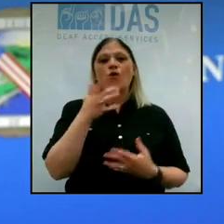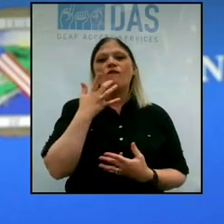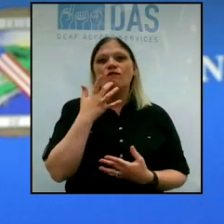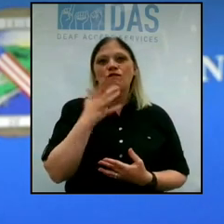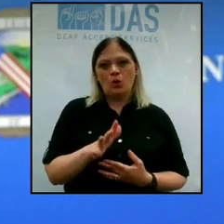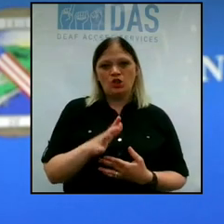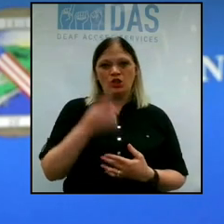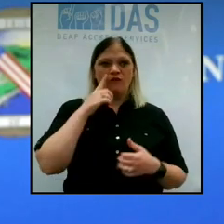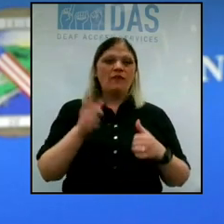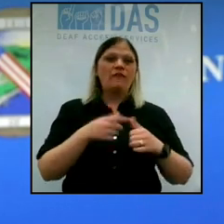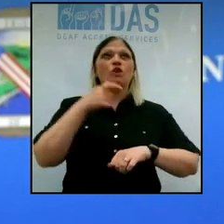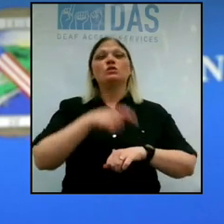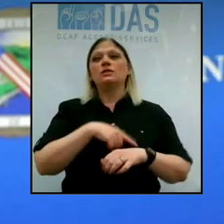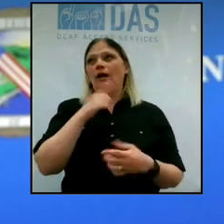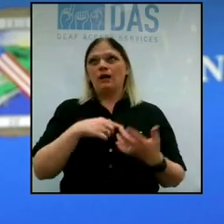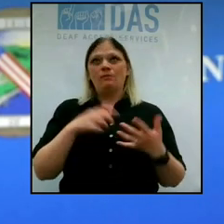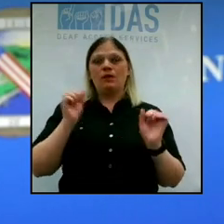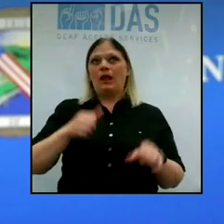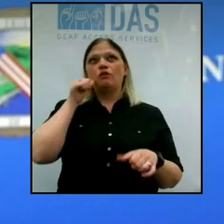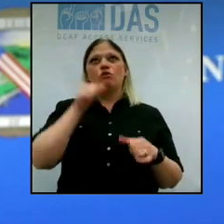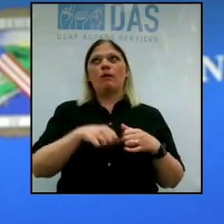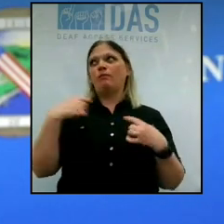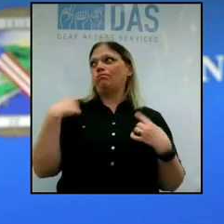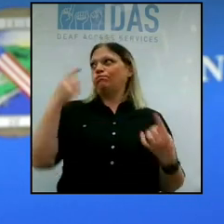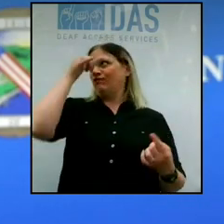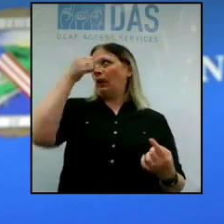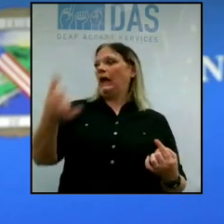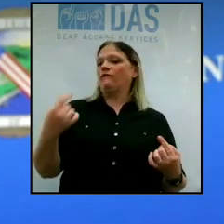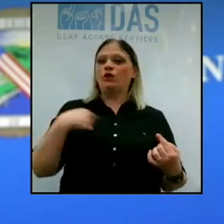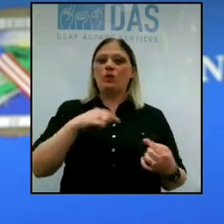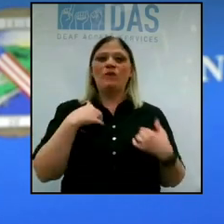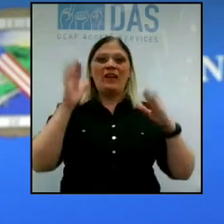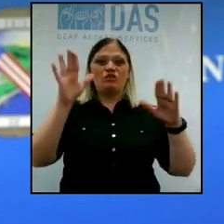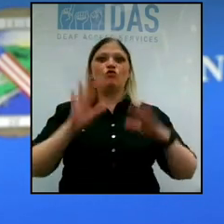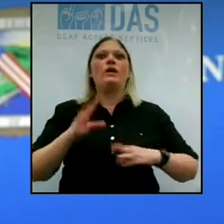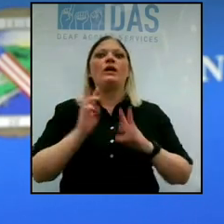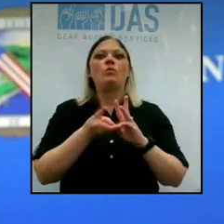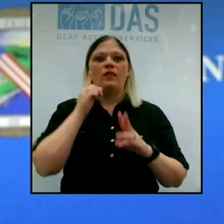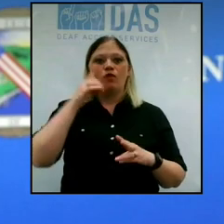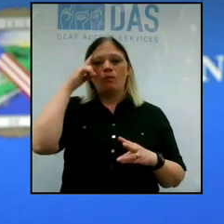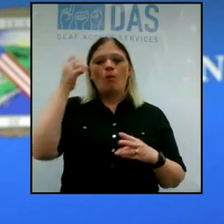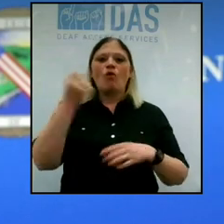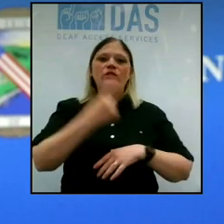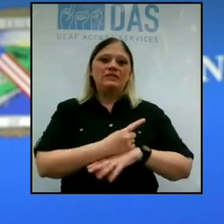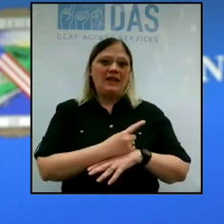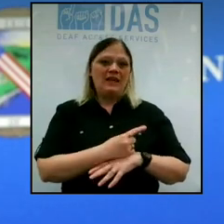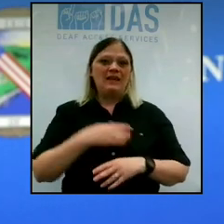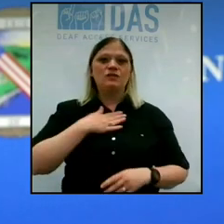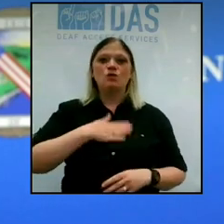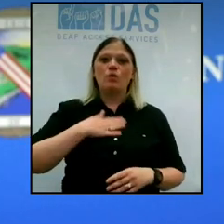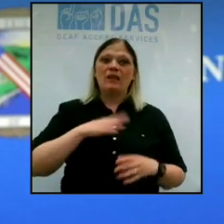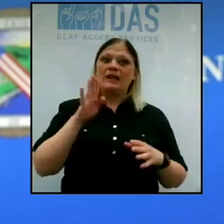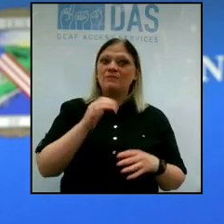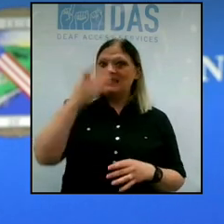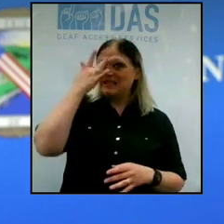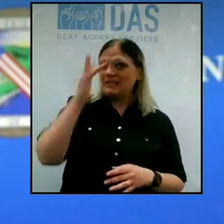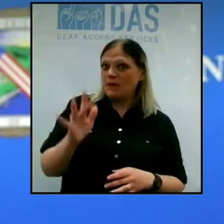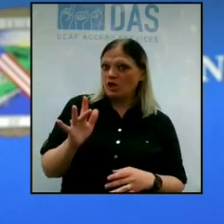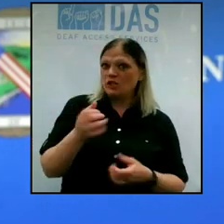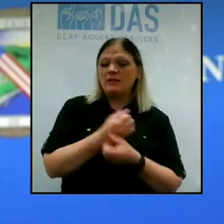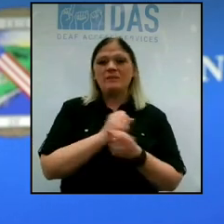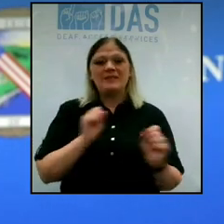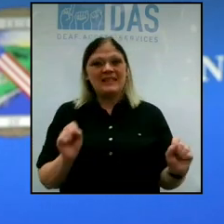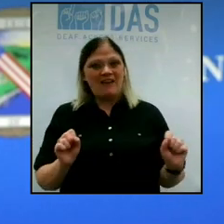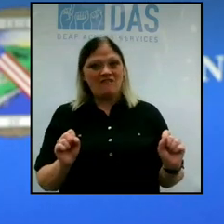for like the first time I can remember in forever, that we have great weather for Memorial Day. So please be smart, be